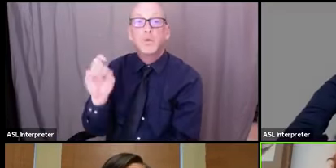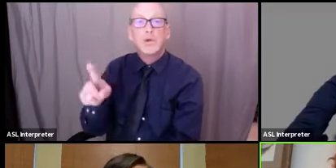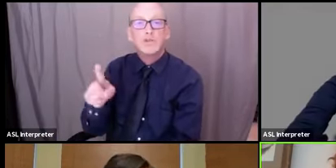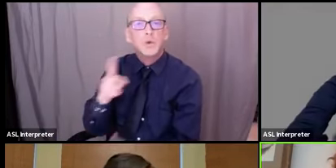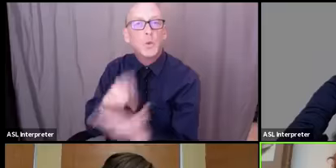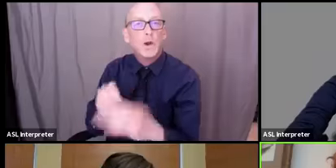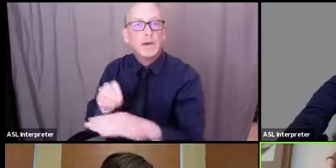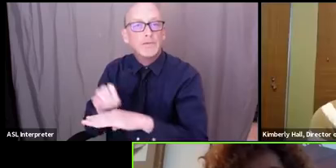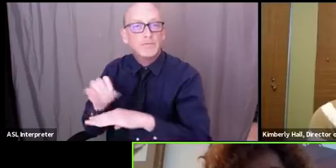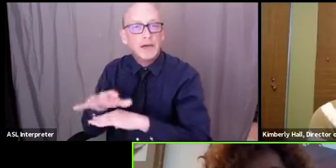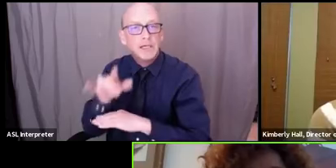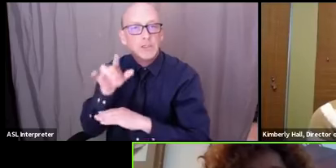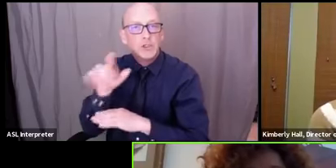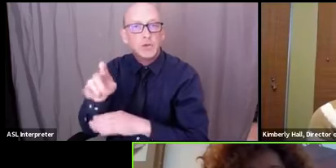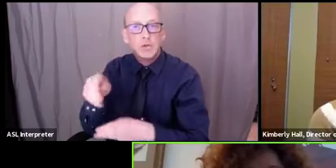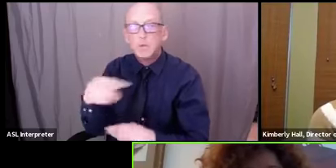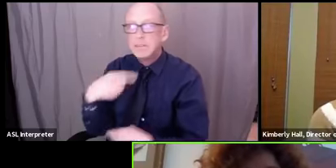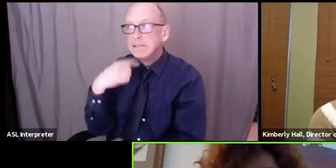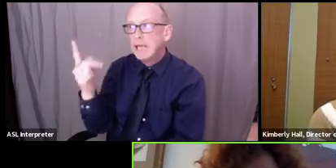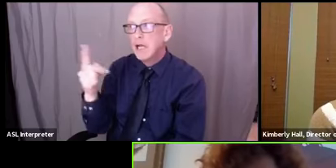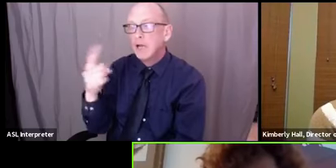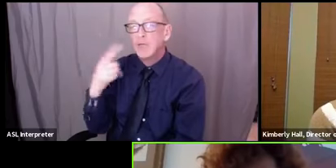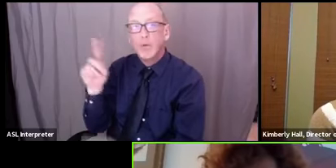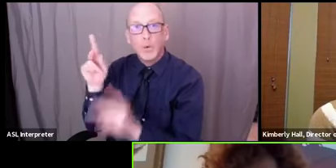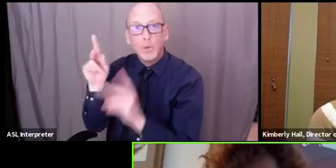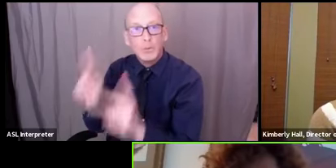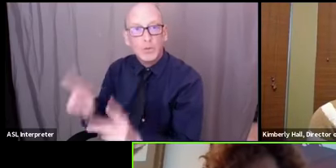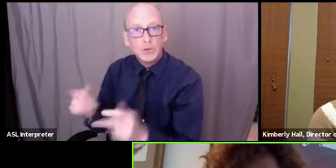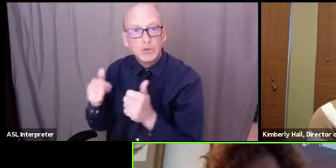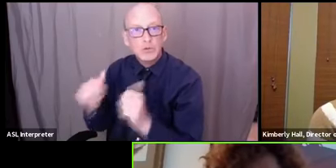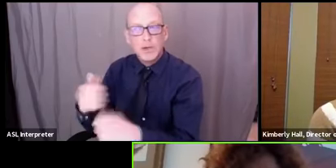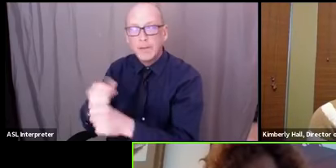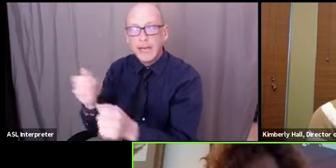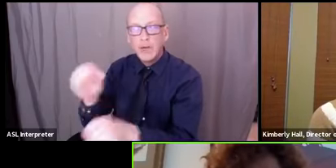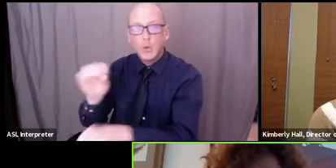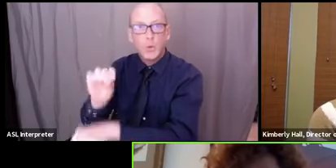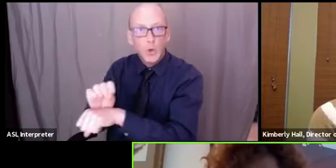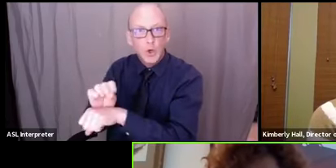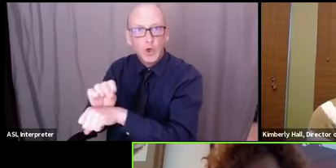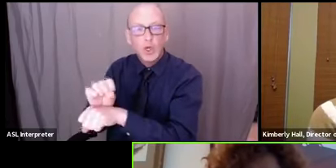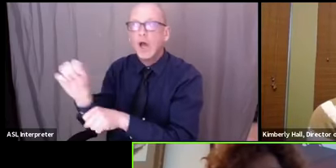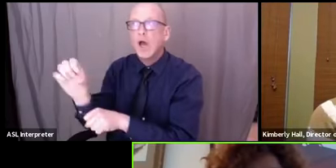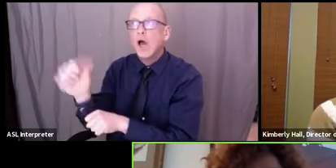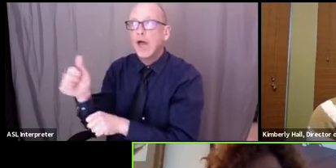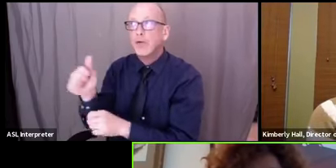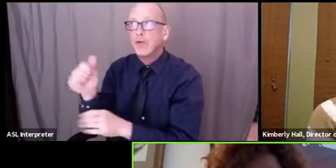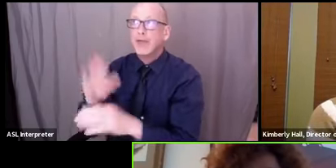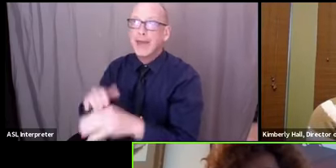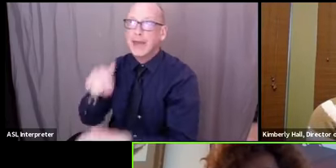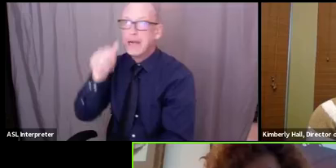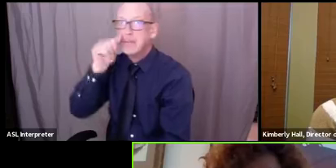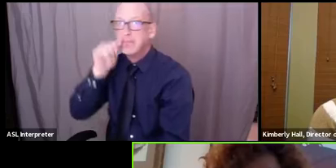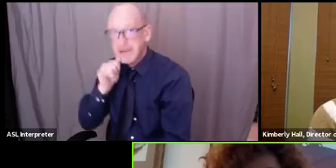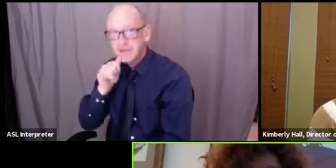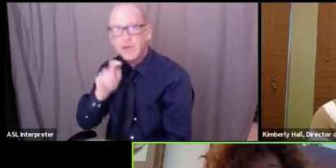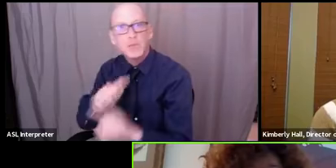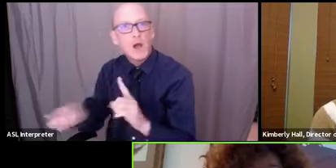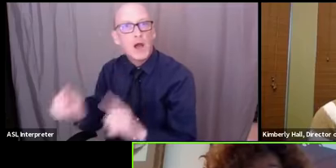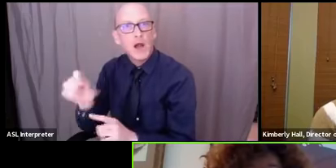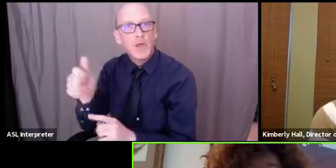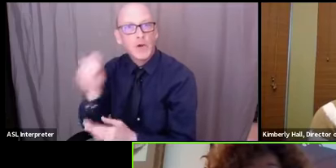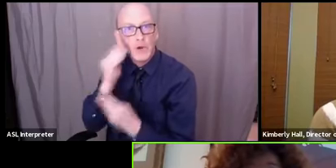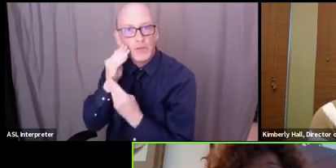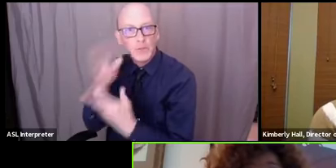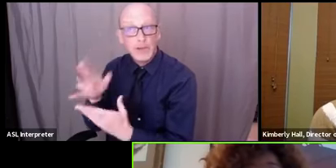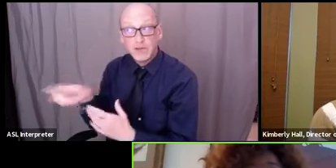who was trying to to make this work um other than being patient is there information that they should